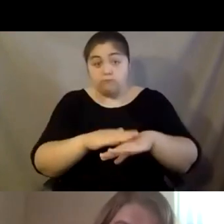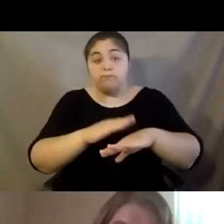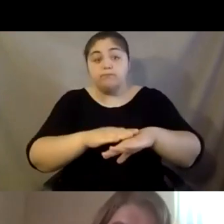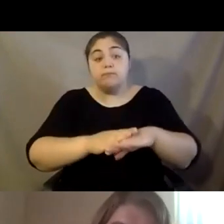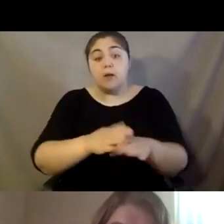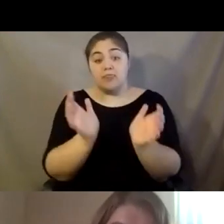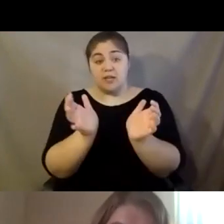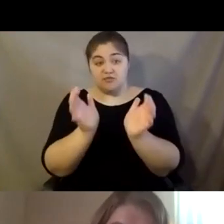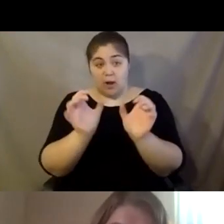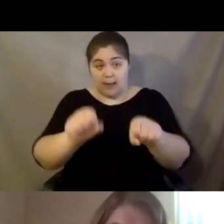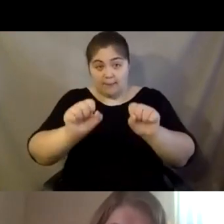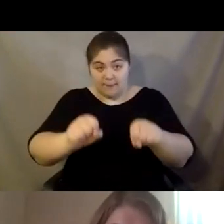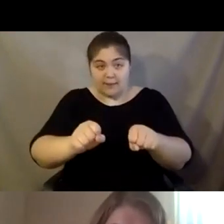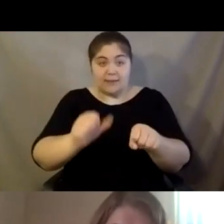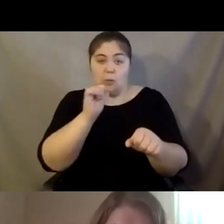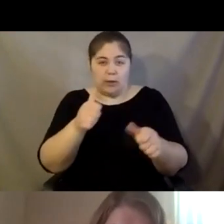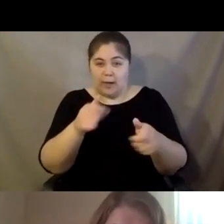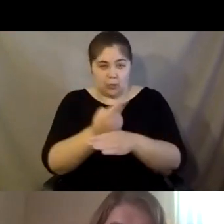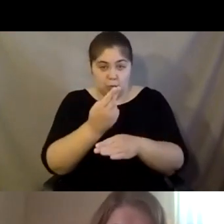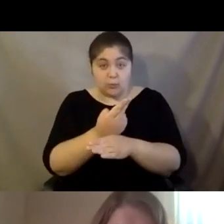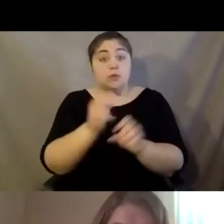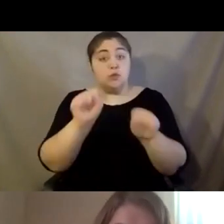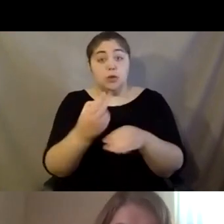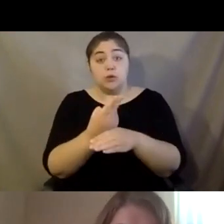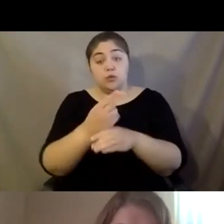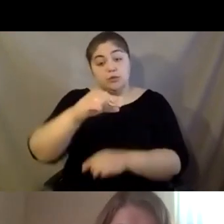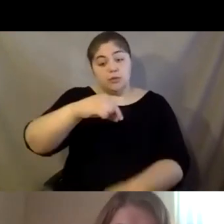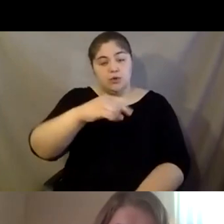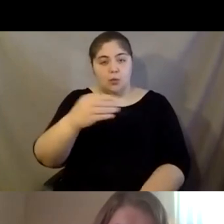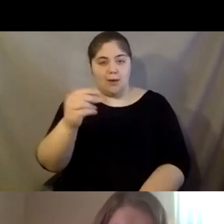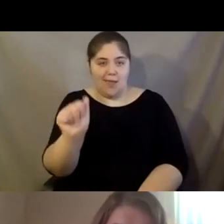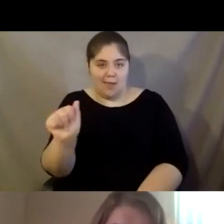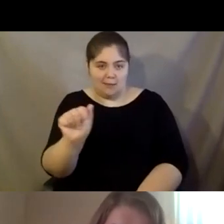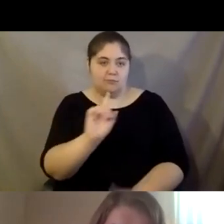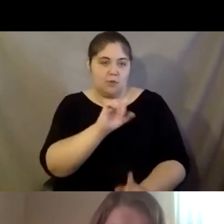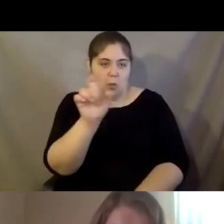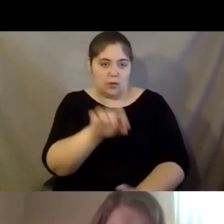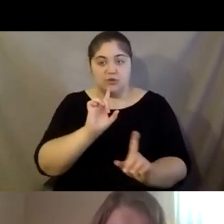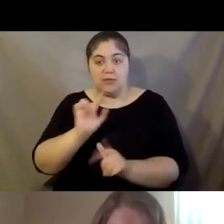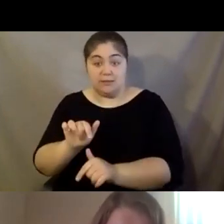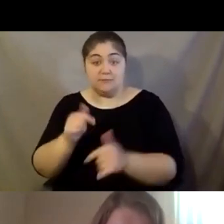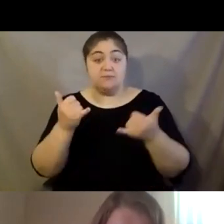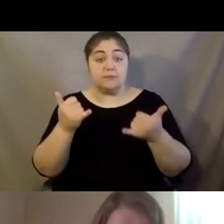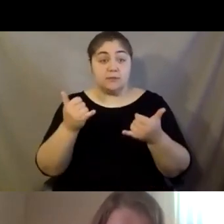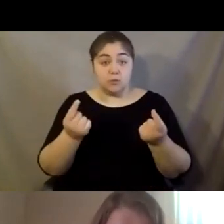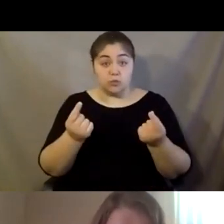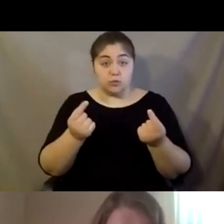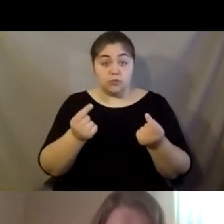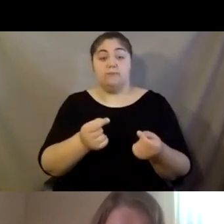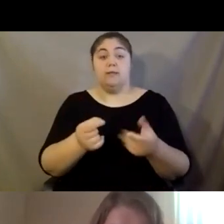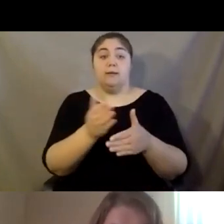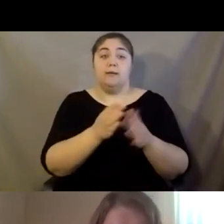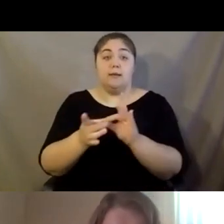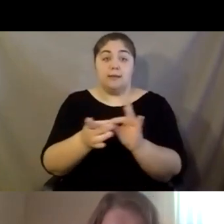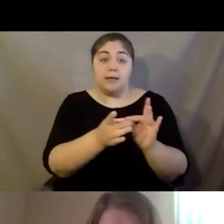questions using the Q&A. Today's webinar is connecting and caring in the community with and without